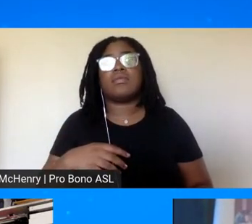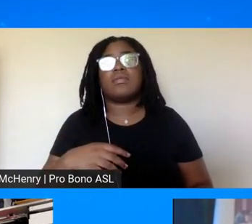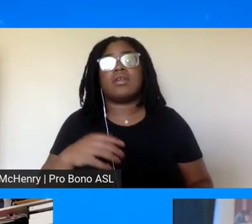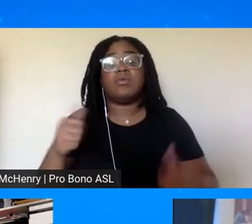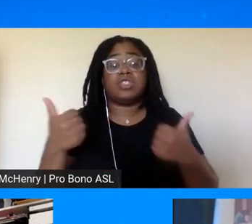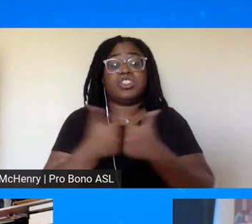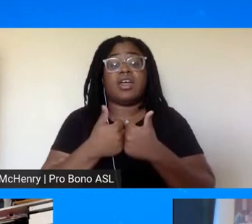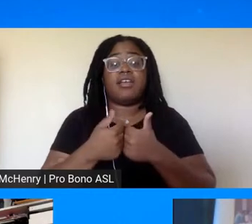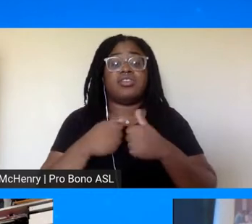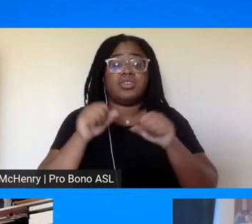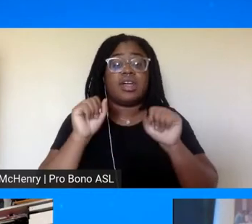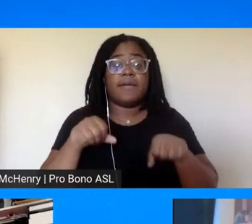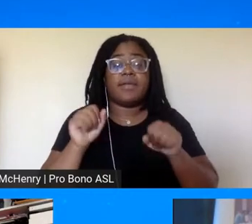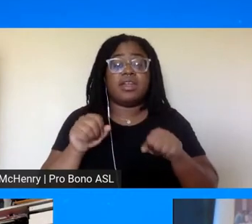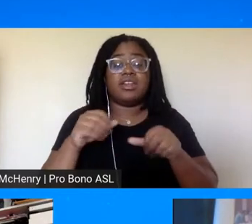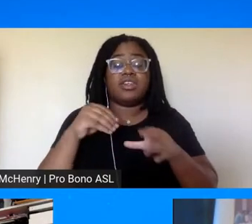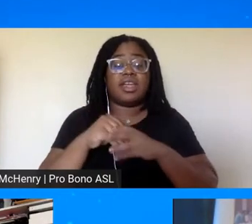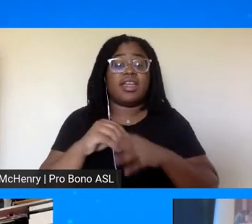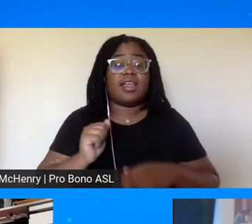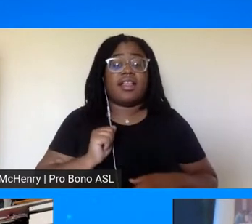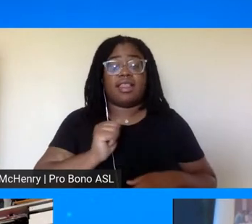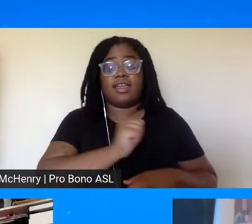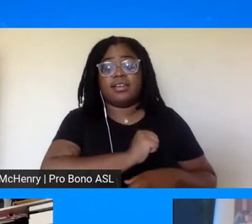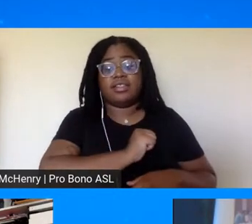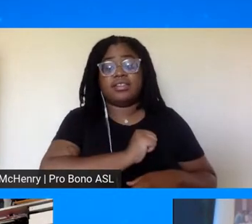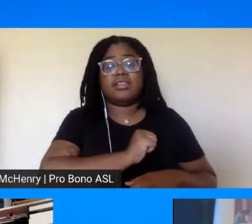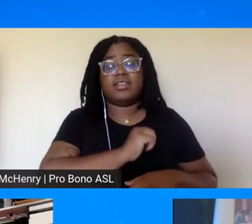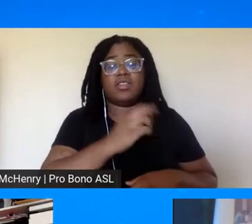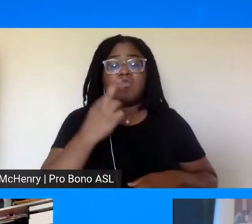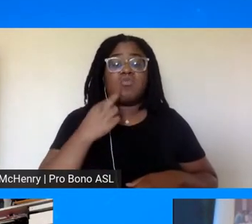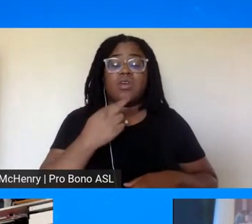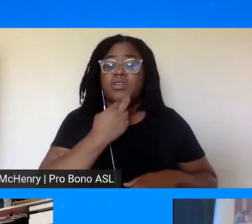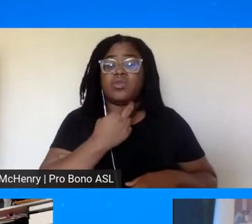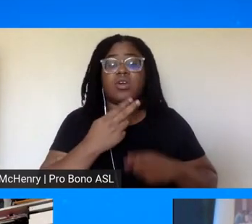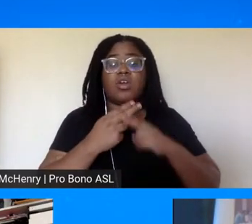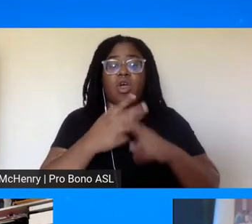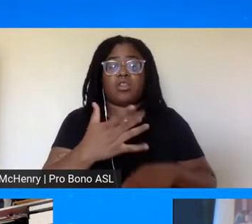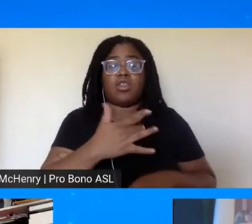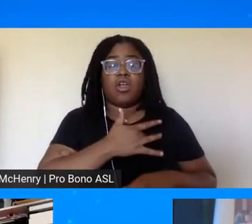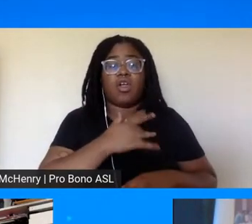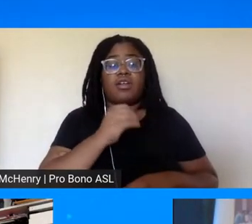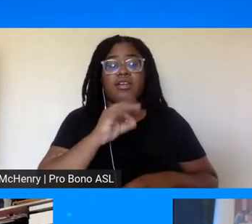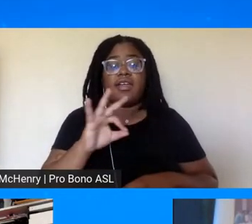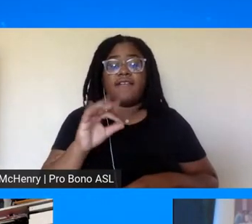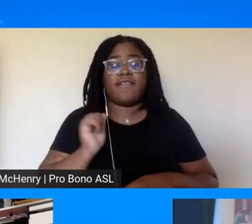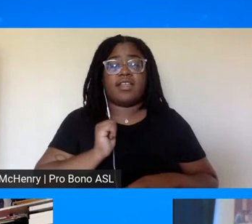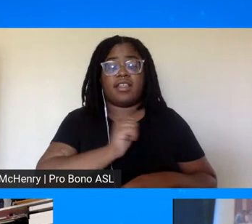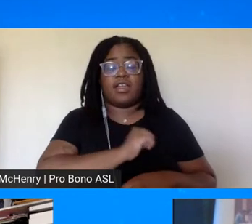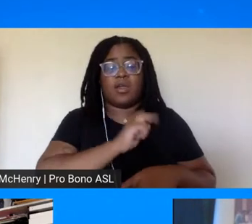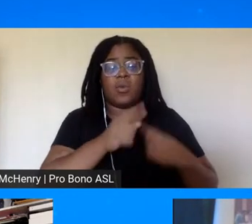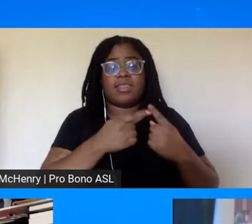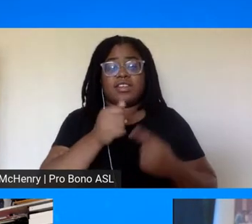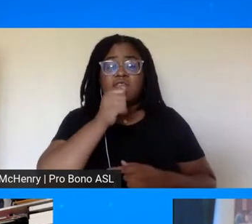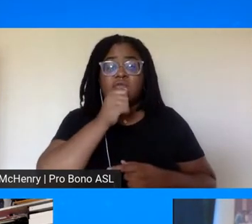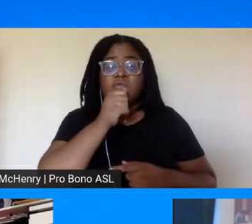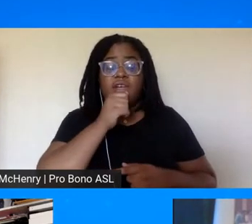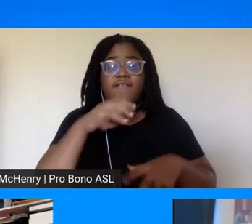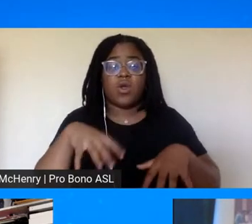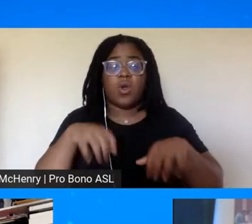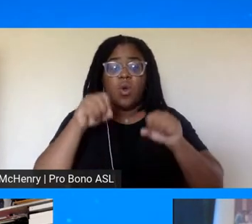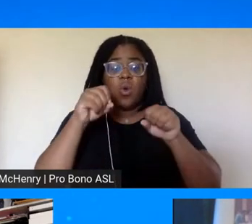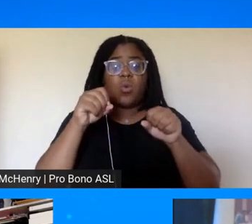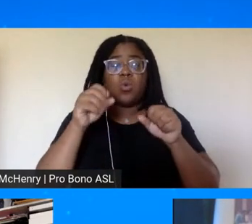atlanta at the uh restaurant called the heart of atlanta where they said if you're a private owner you have a right to uh